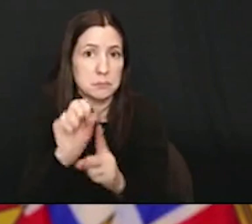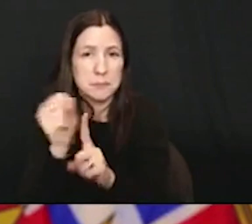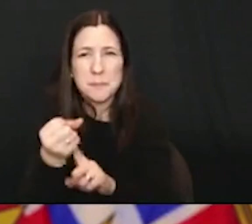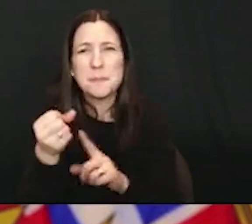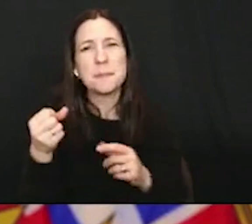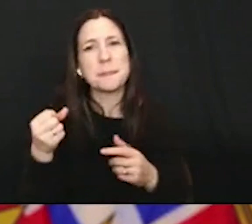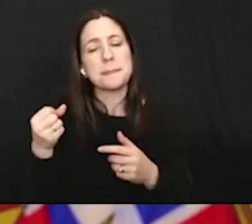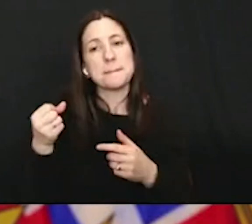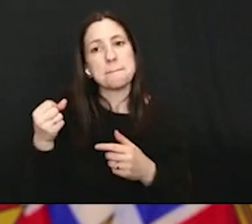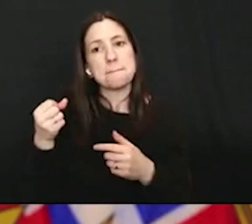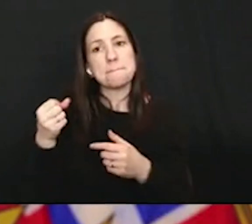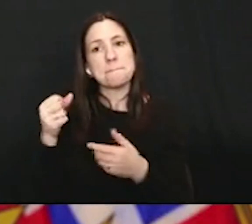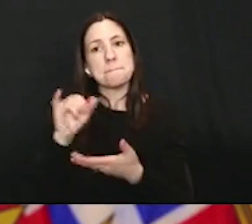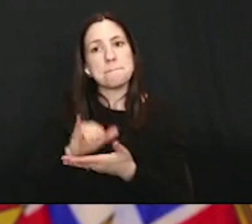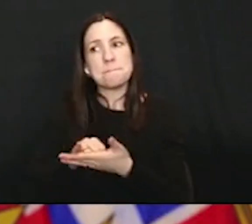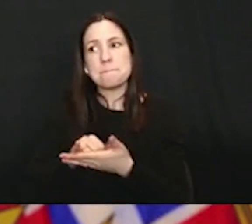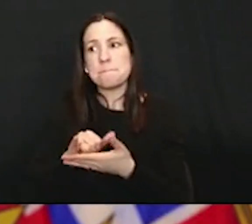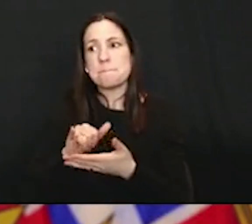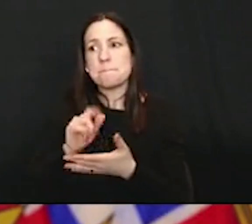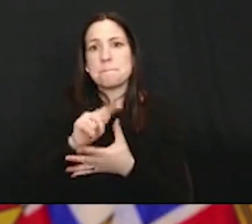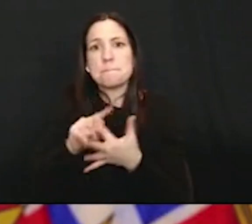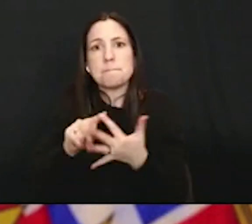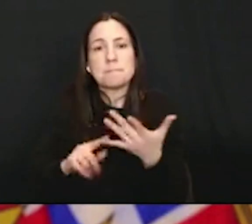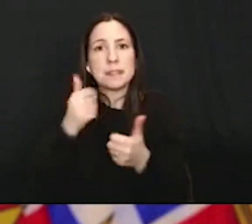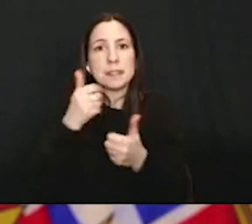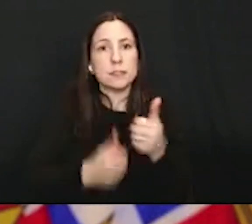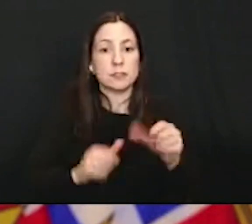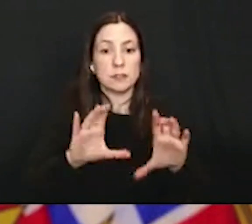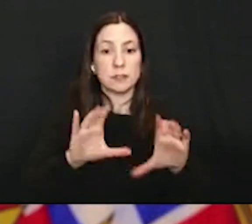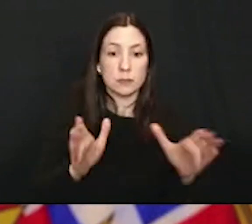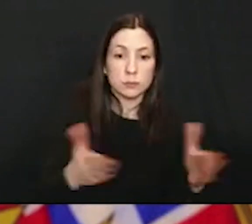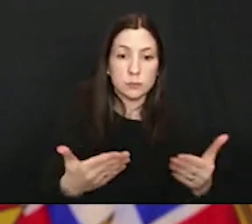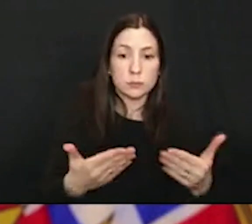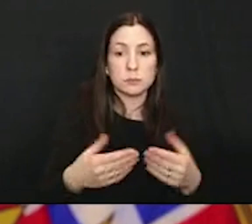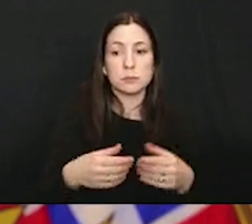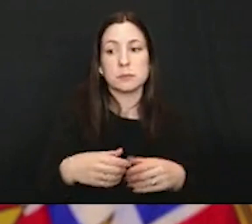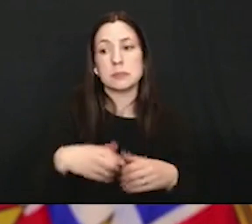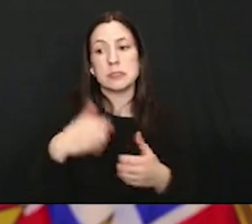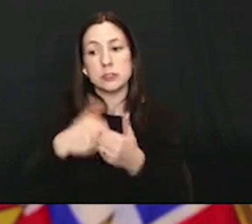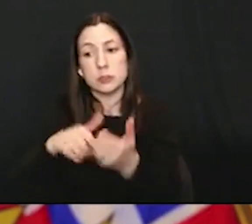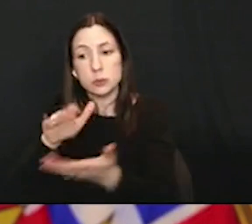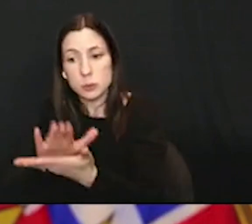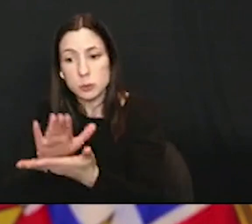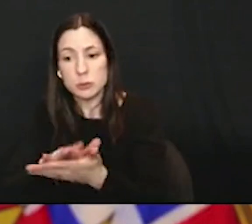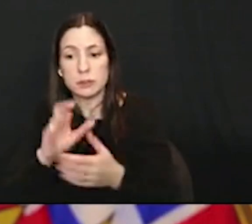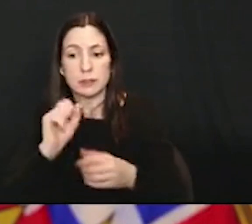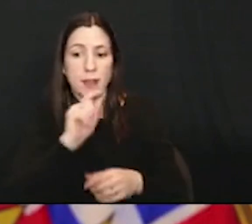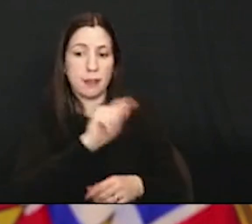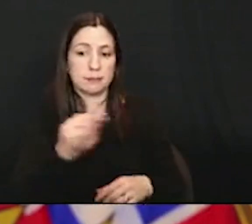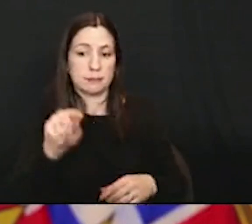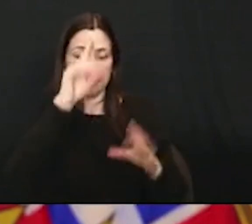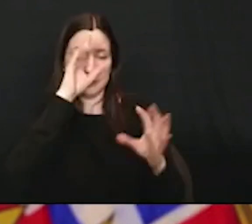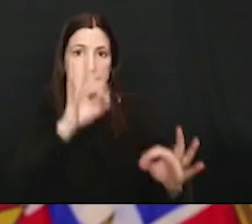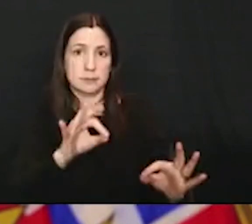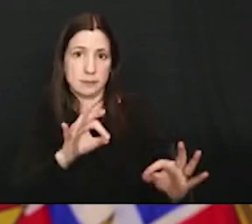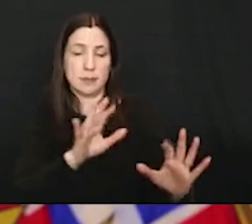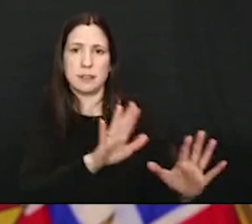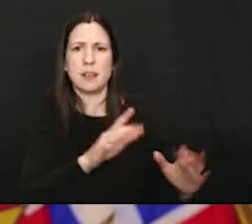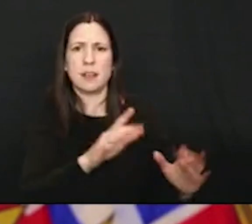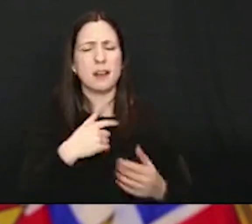these are the things that are individual classroom and school-based. And I just have tremendous respect for the